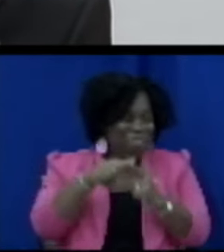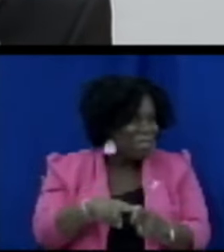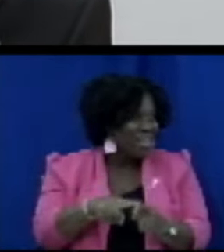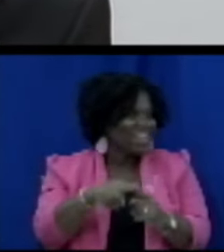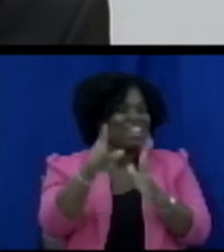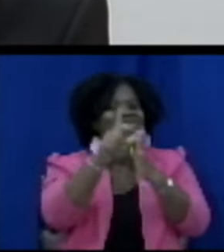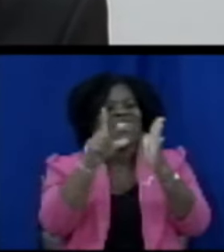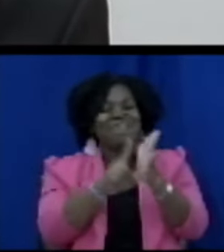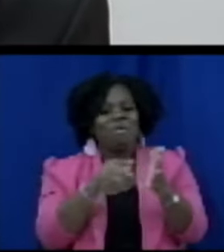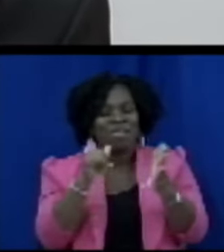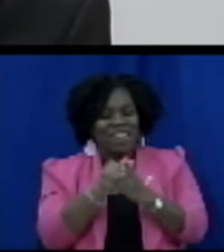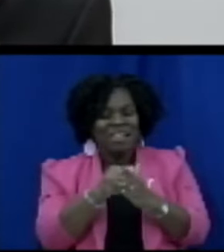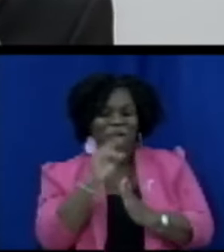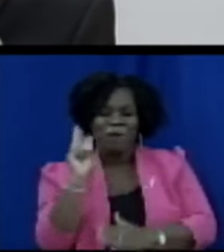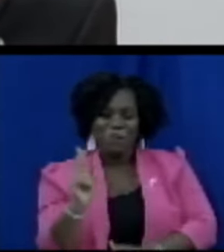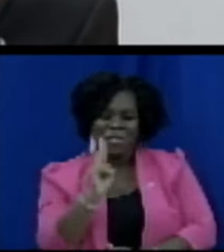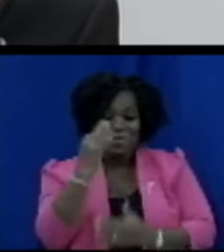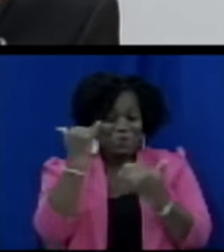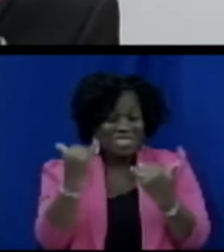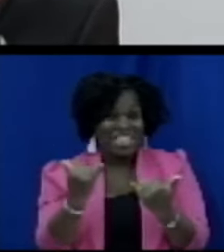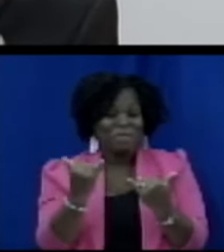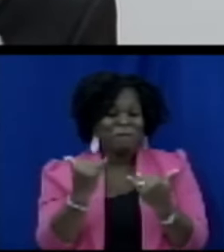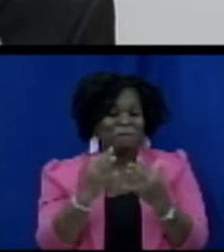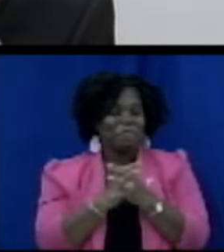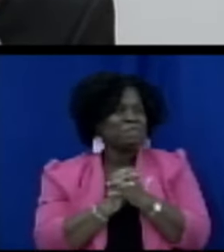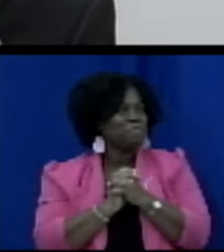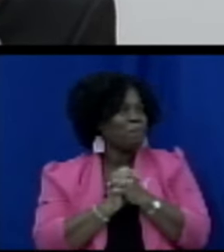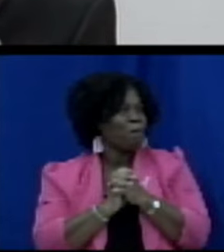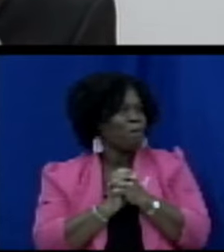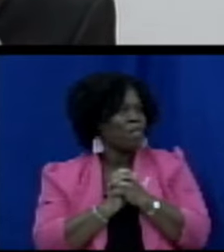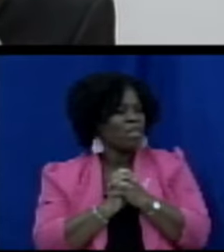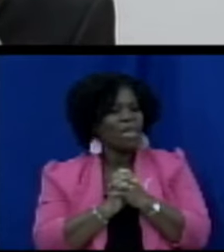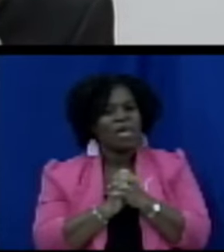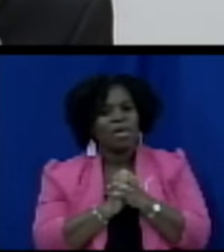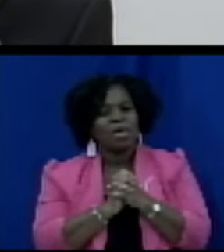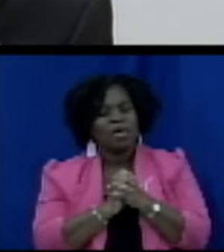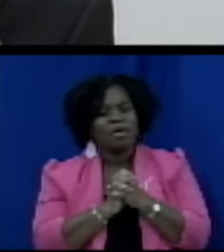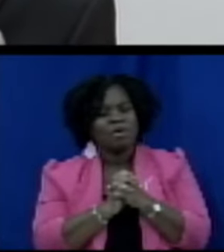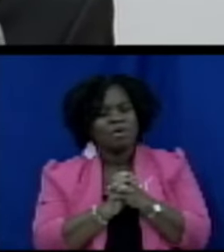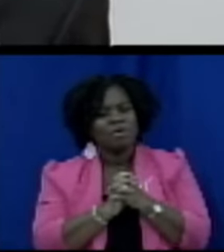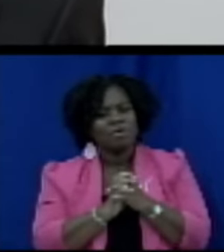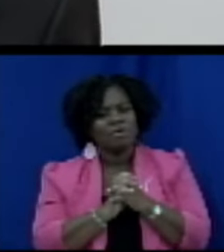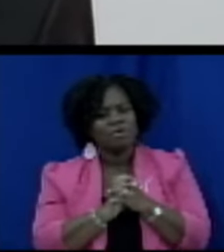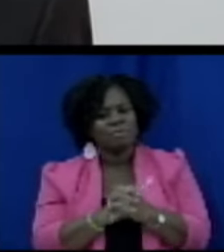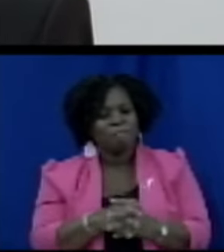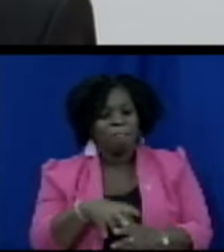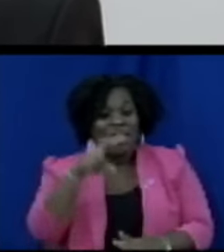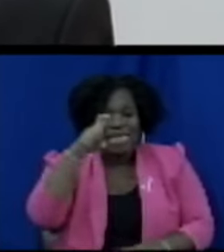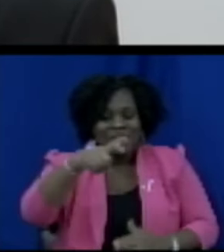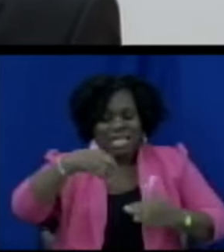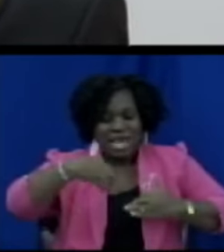using at this time should have a 20% only